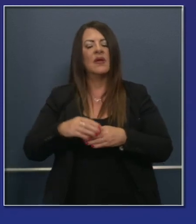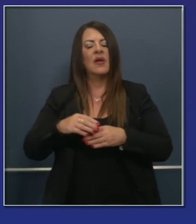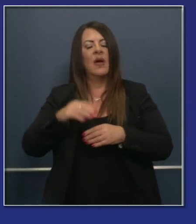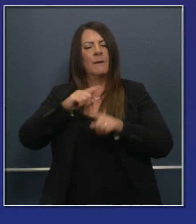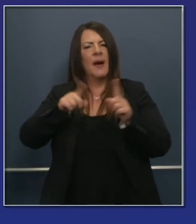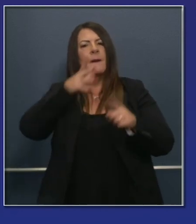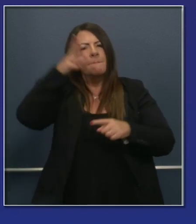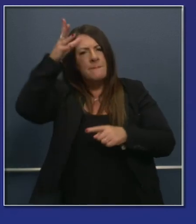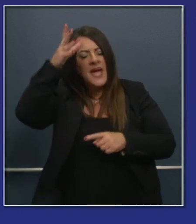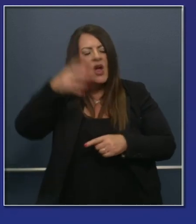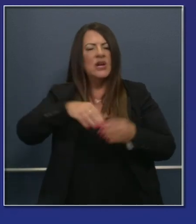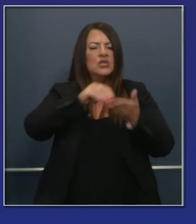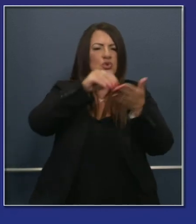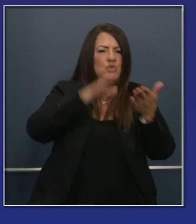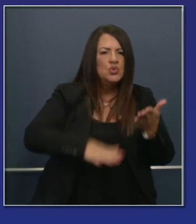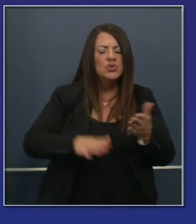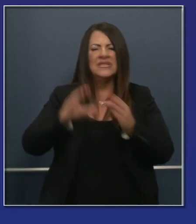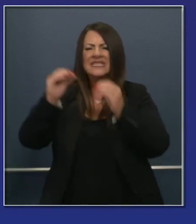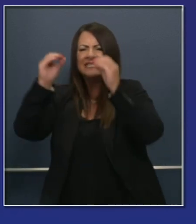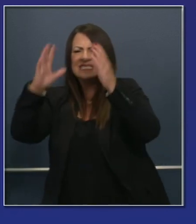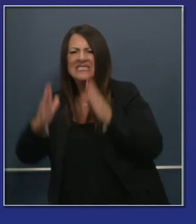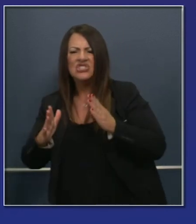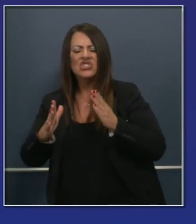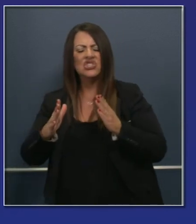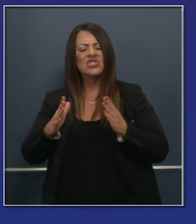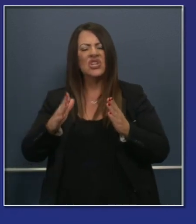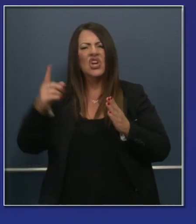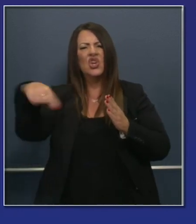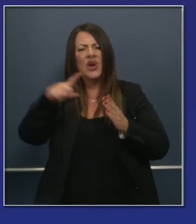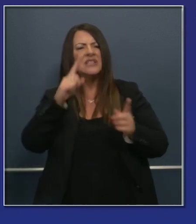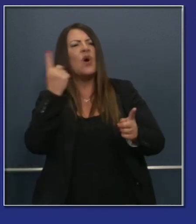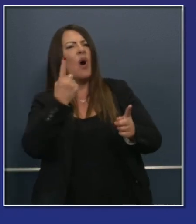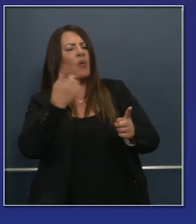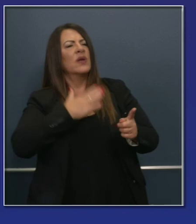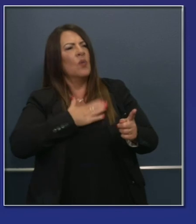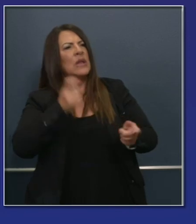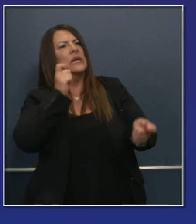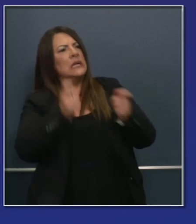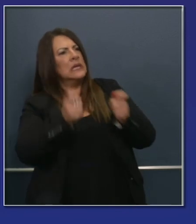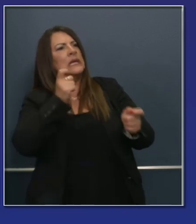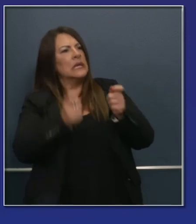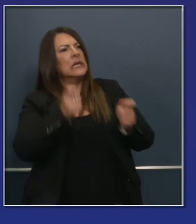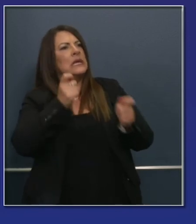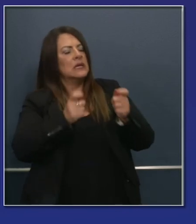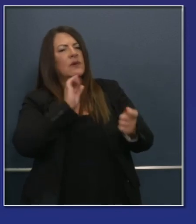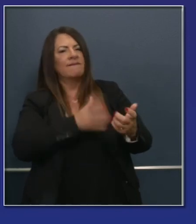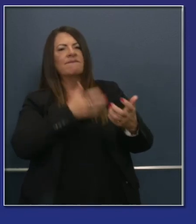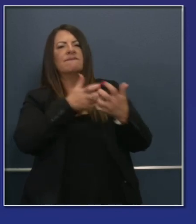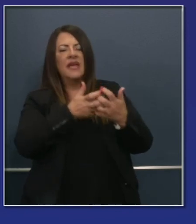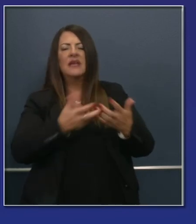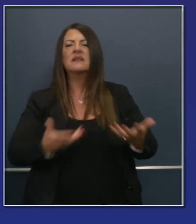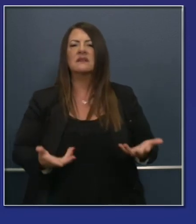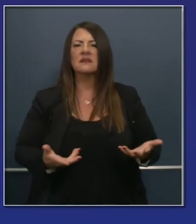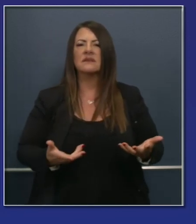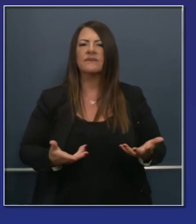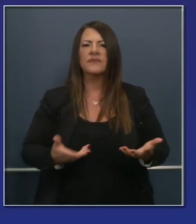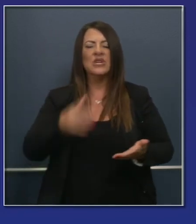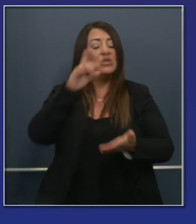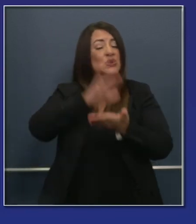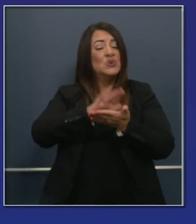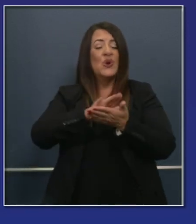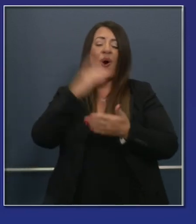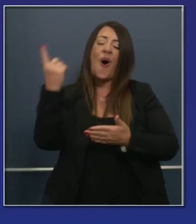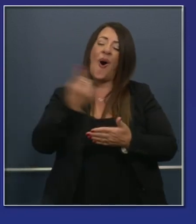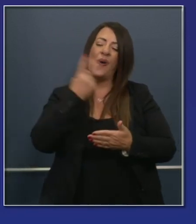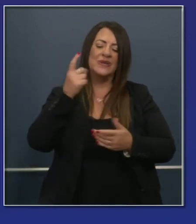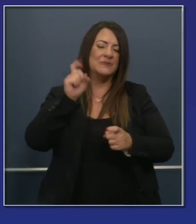and students and educators are constantly adapting. You know, the beginning of school is always a time that's both exciting